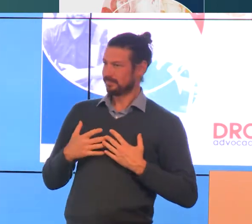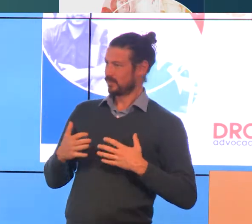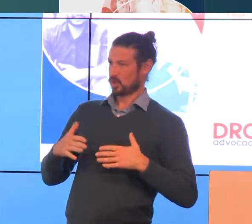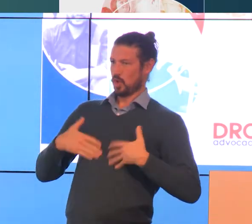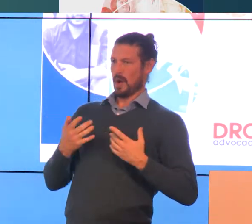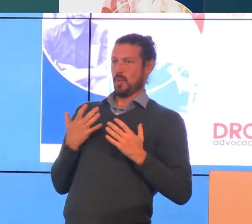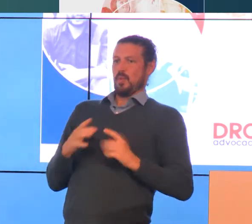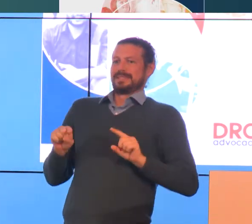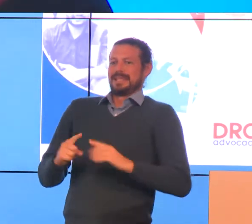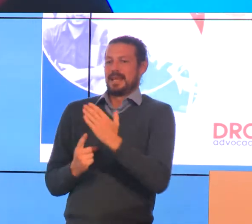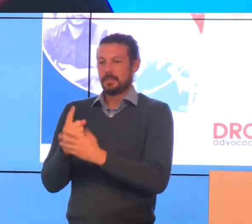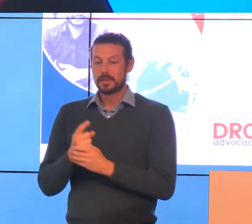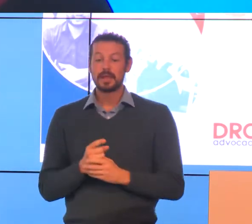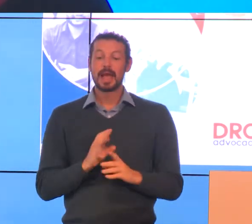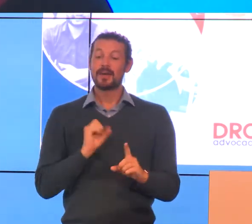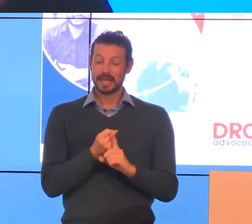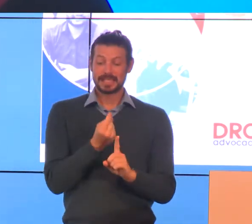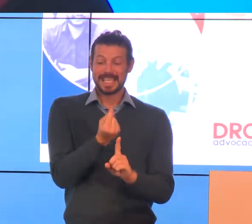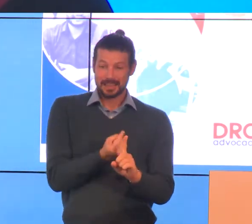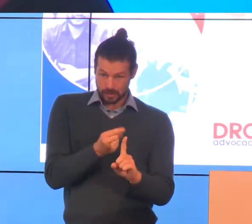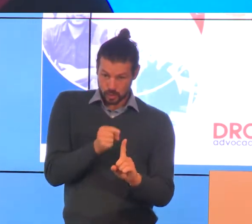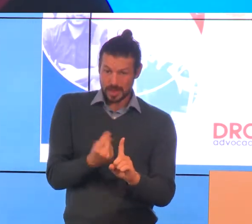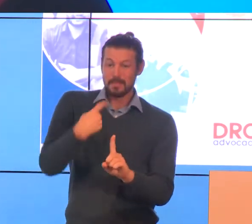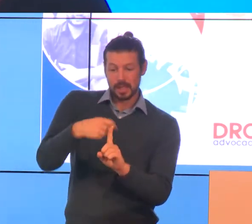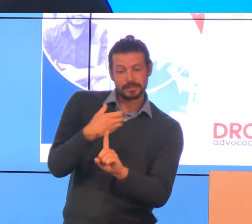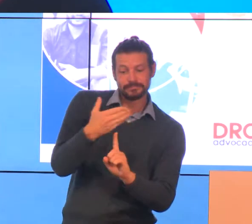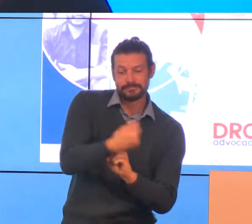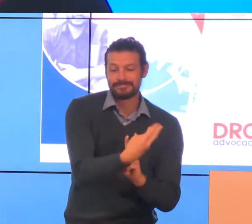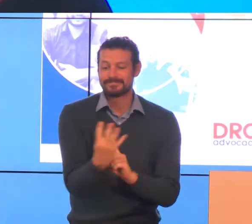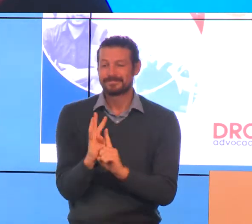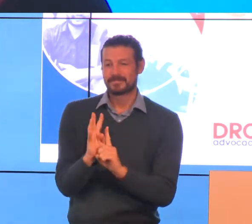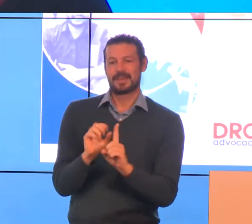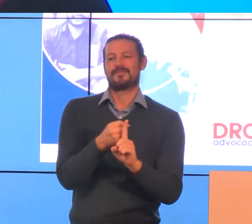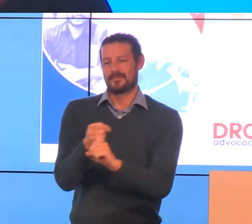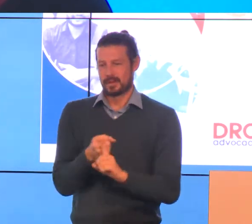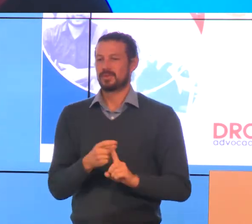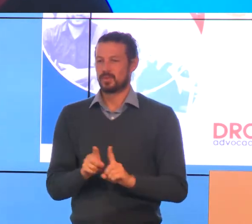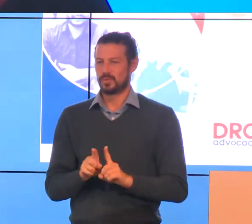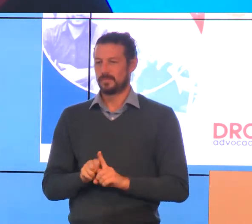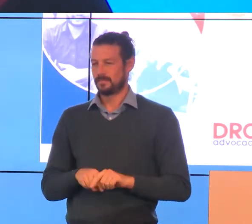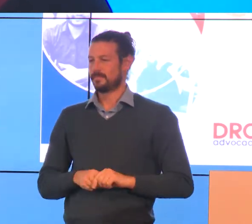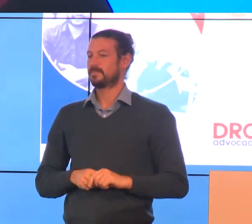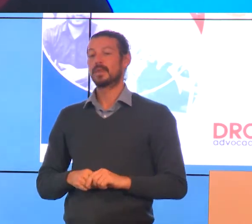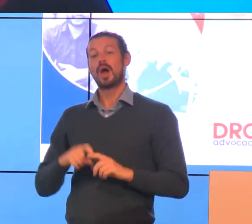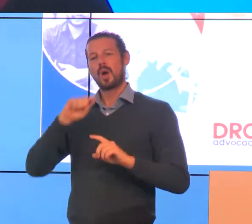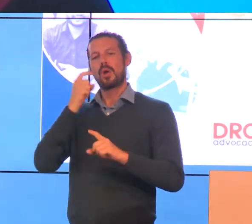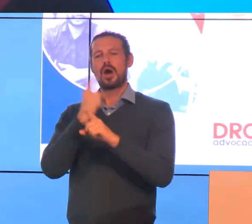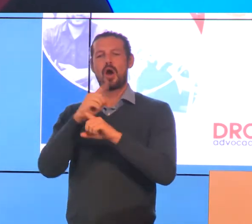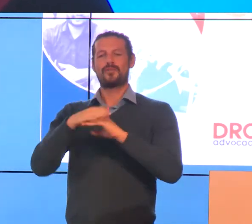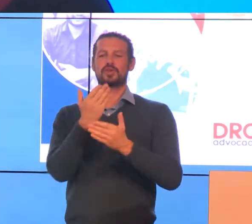individuals, but their families and those who support them. I just want to tell you a bit of a story about Philippa.